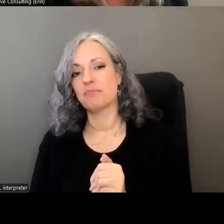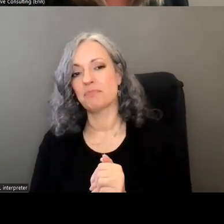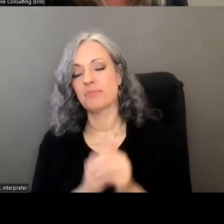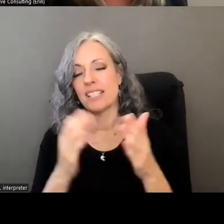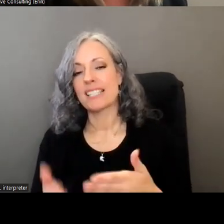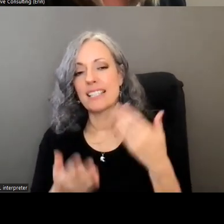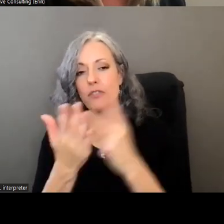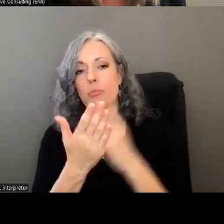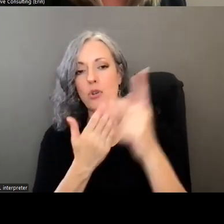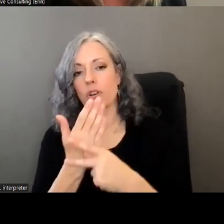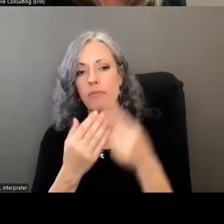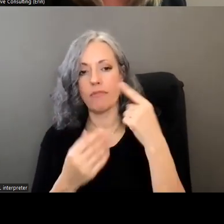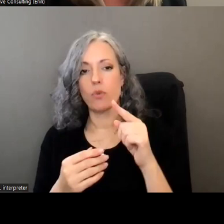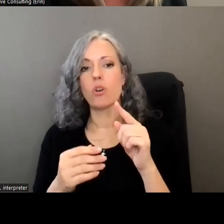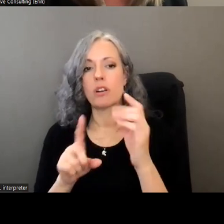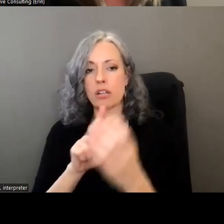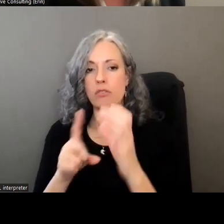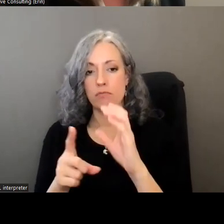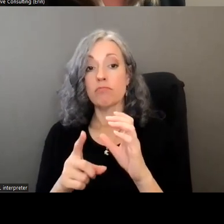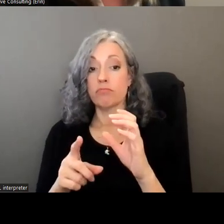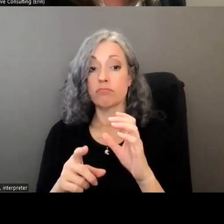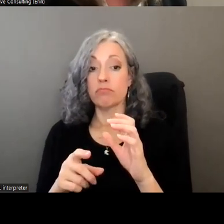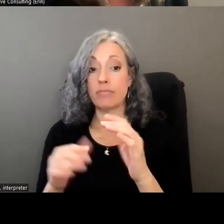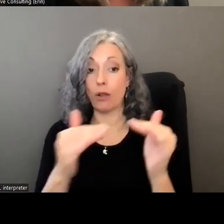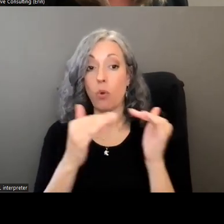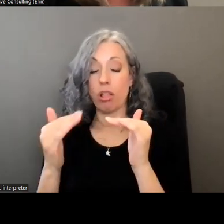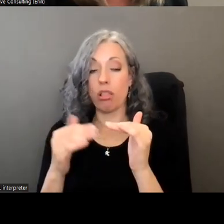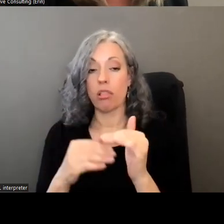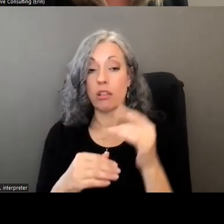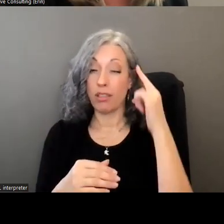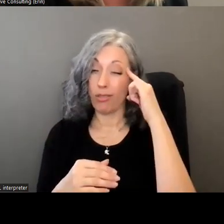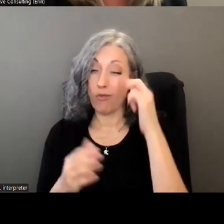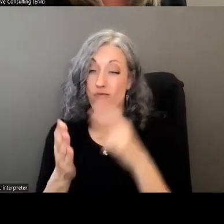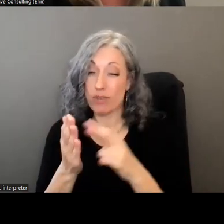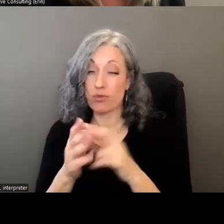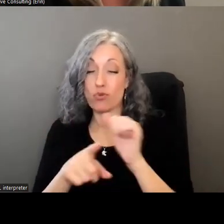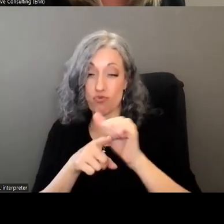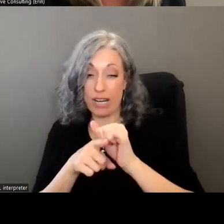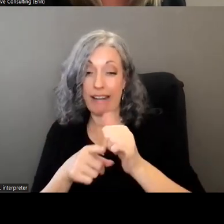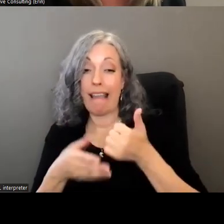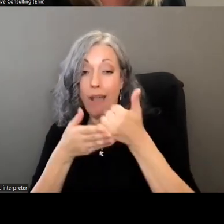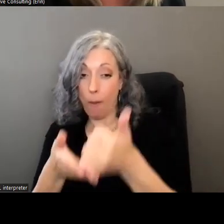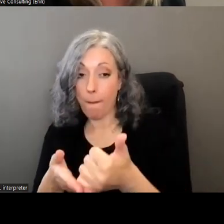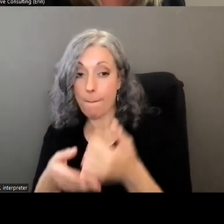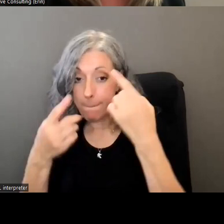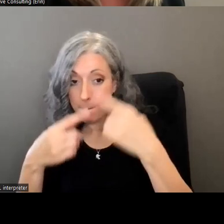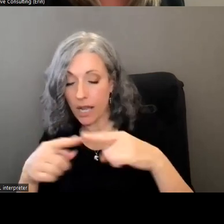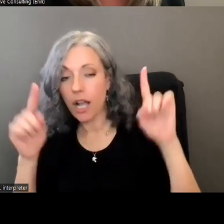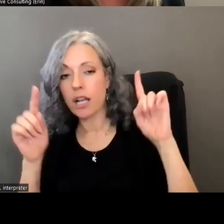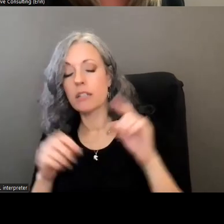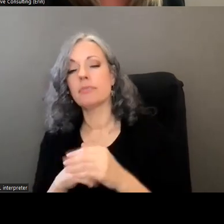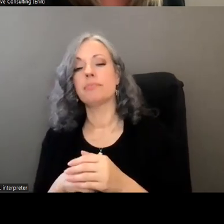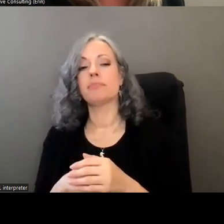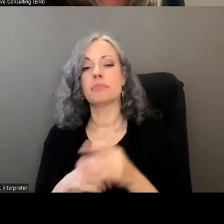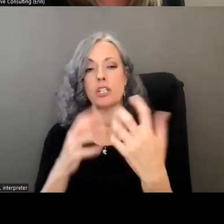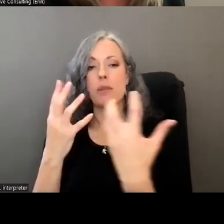programs and services that are culturally competent uh it was felt that additional resources and training would help to ensure that service delivery is sensitive to the